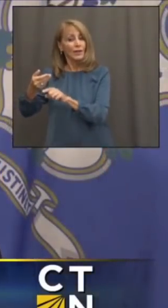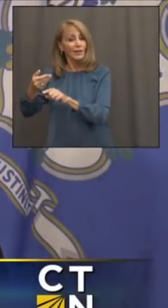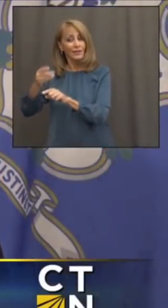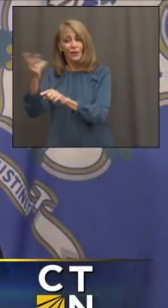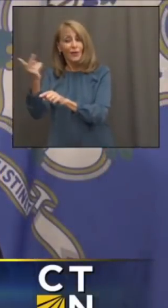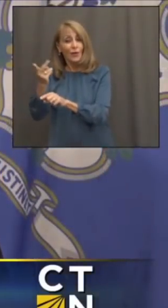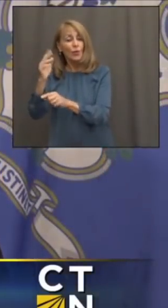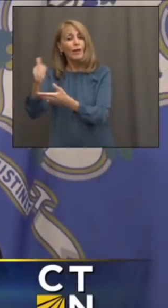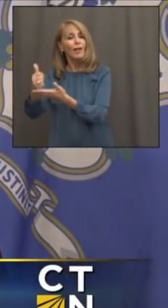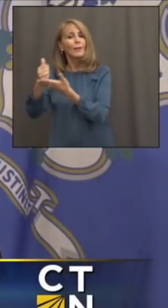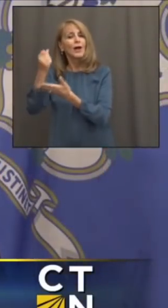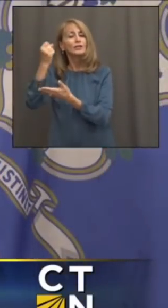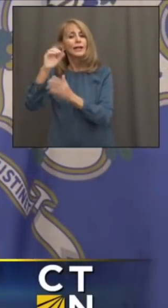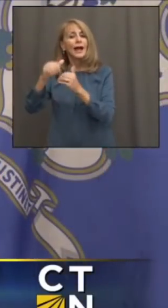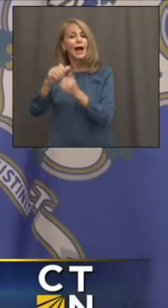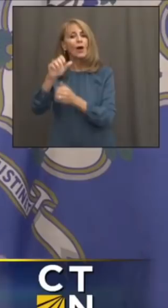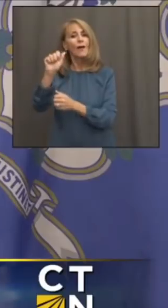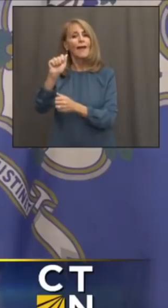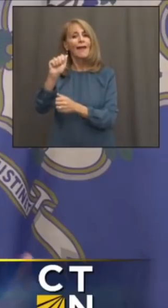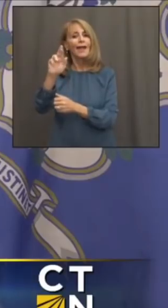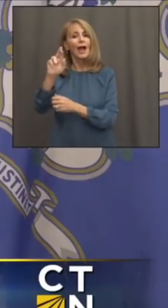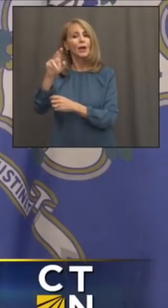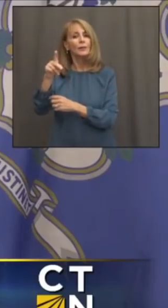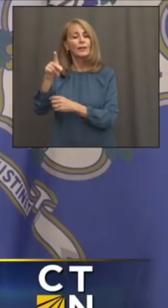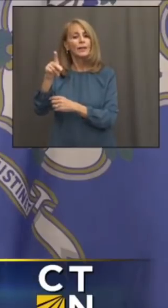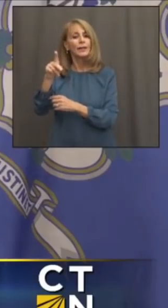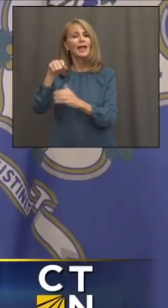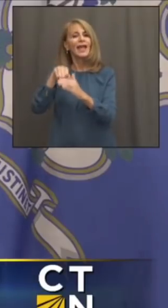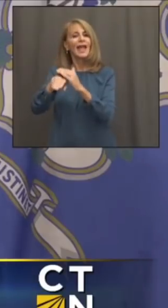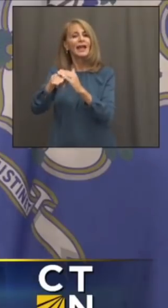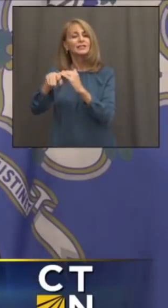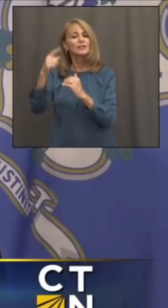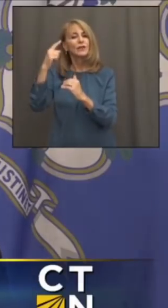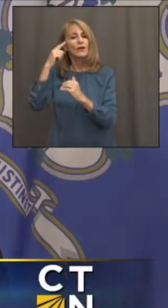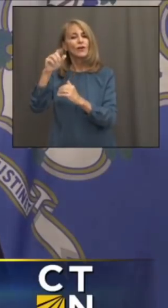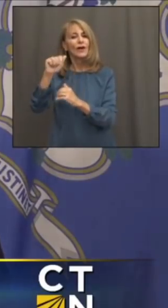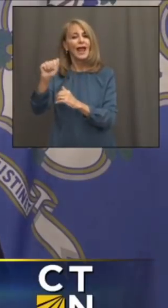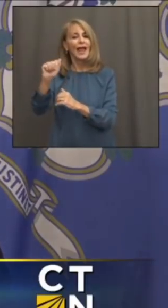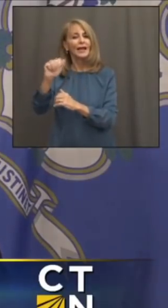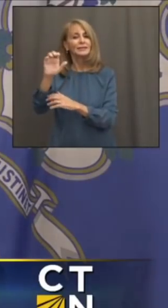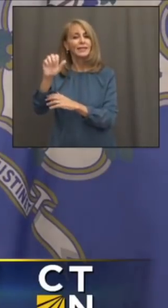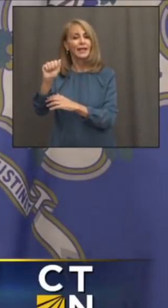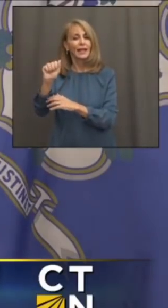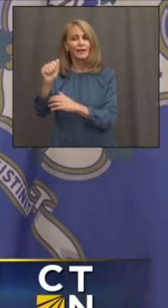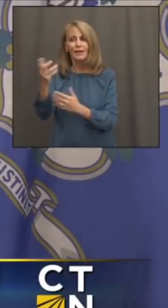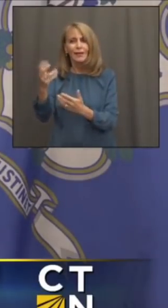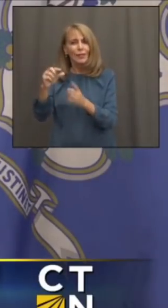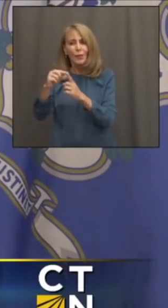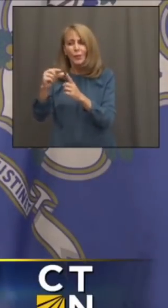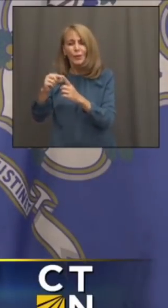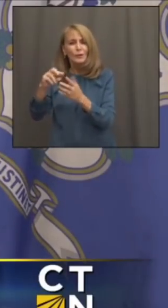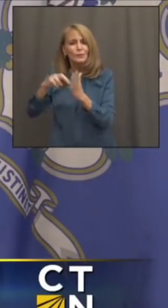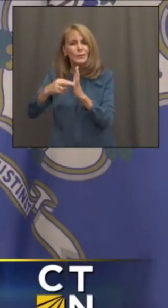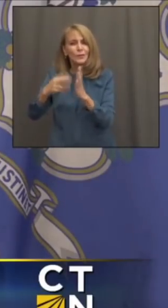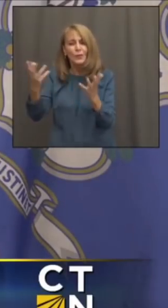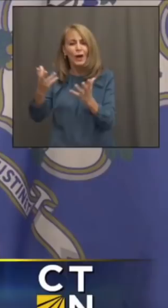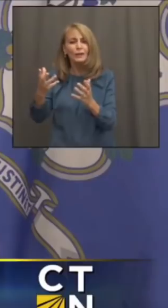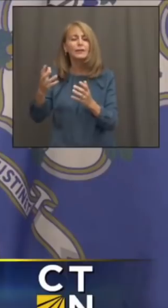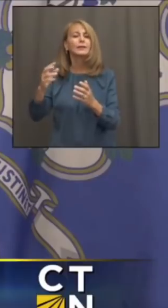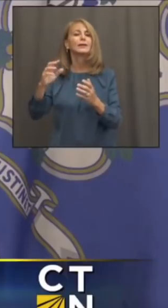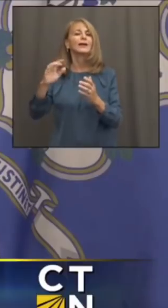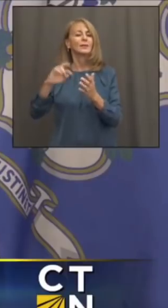better understand how the ARP expanded access to the ACA. I know, what the heck does that mean? That means